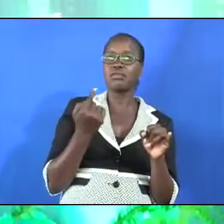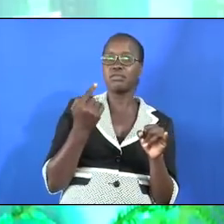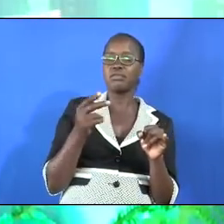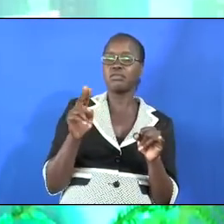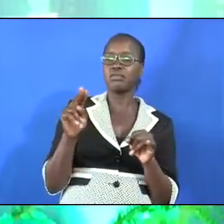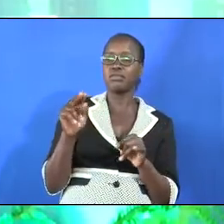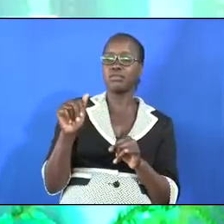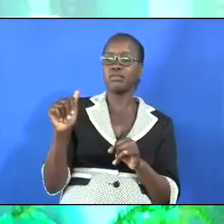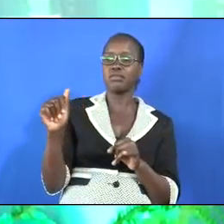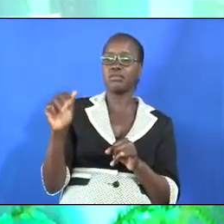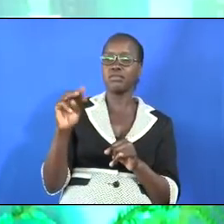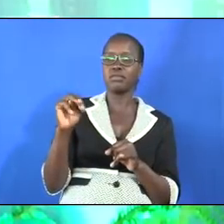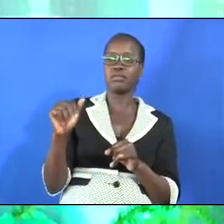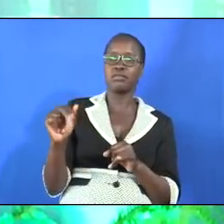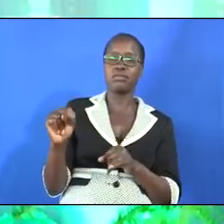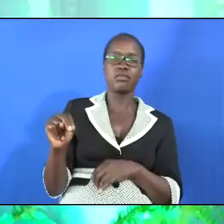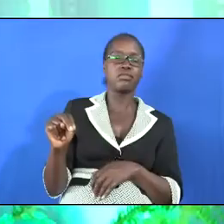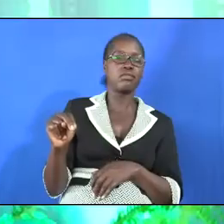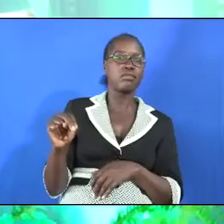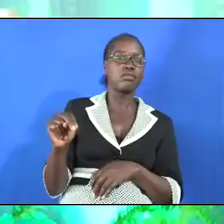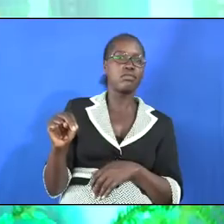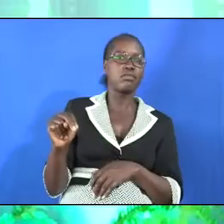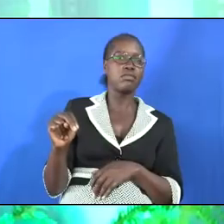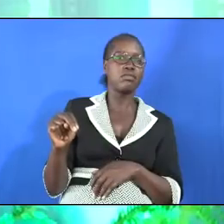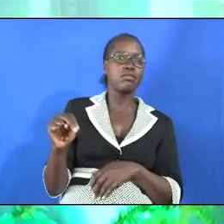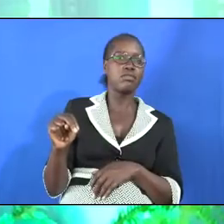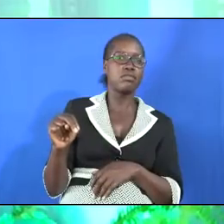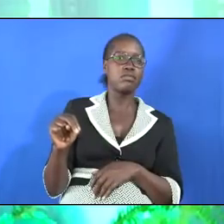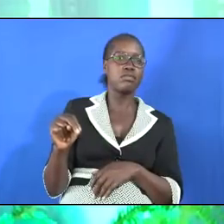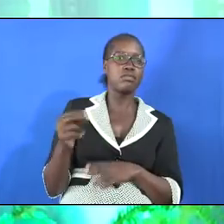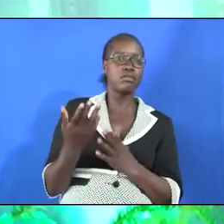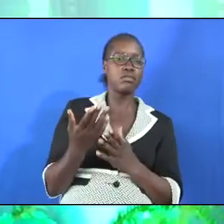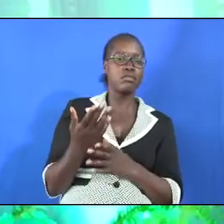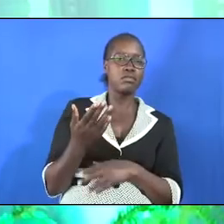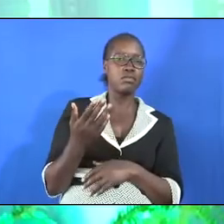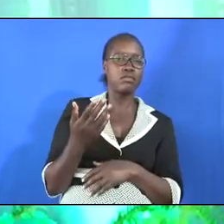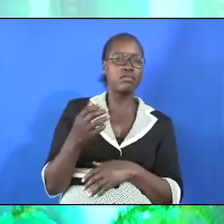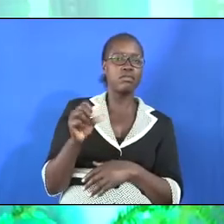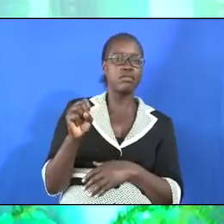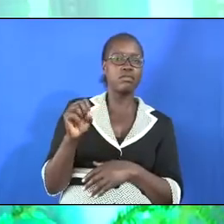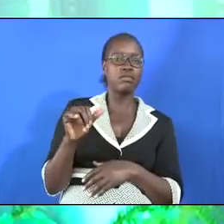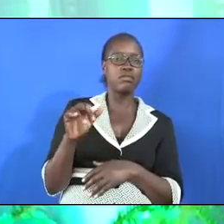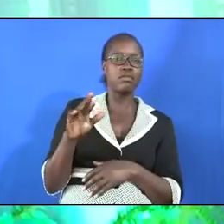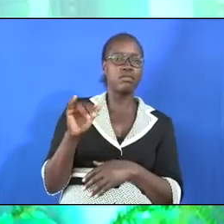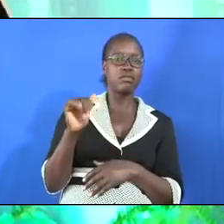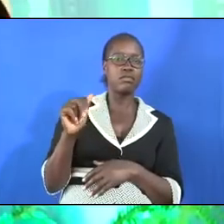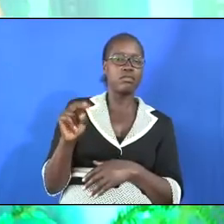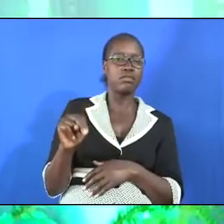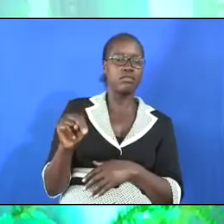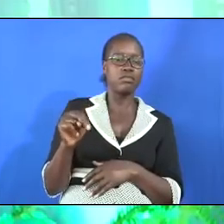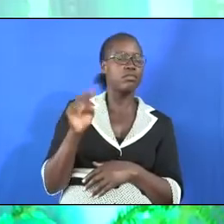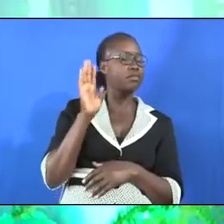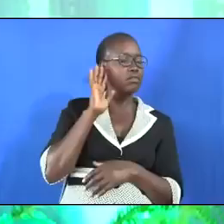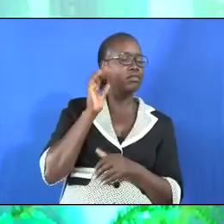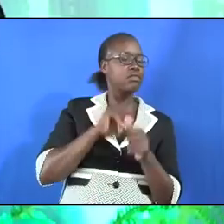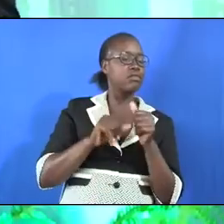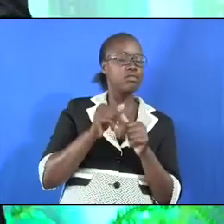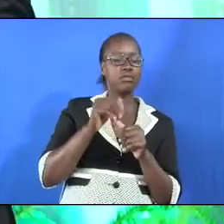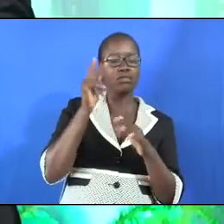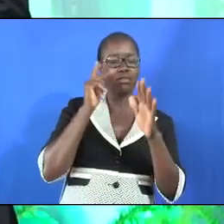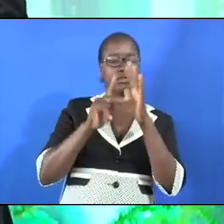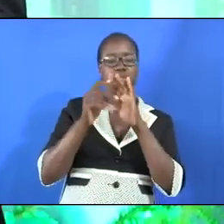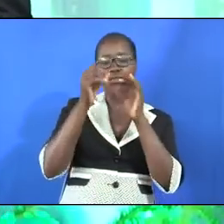this Naaman who was not even a Jew on hearing about the prophet of God